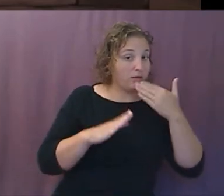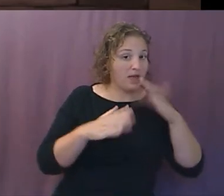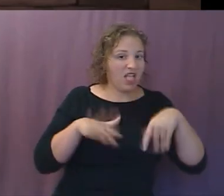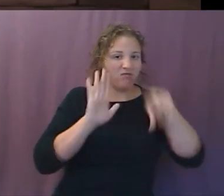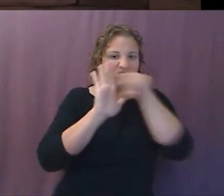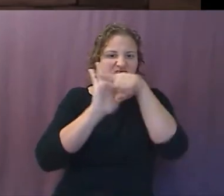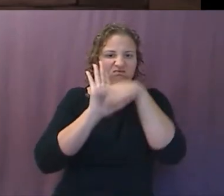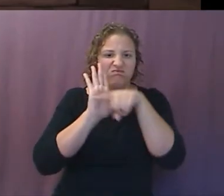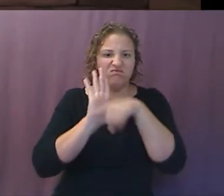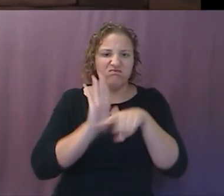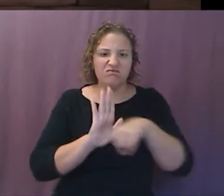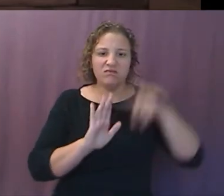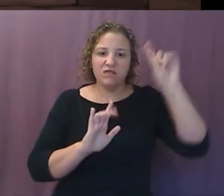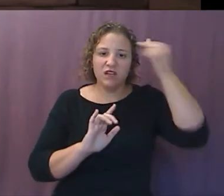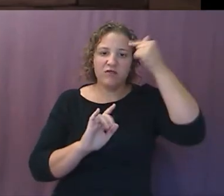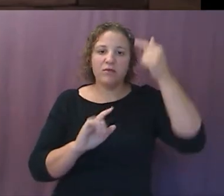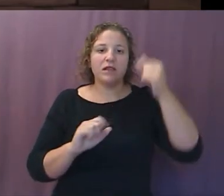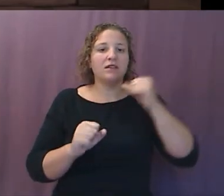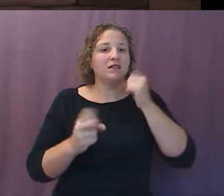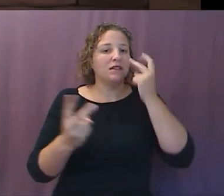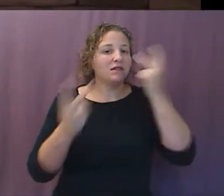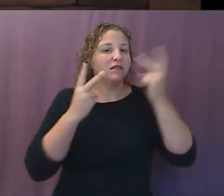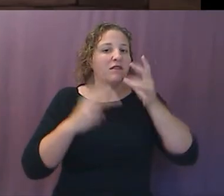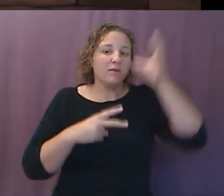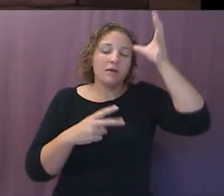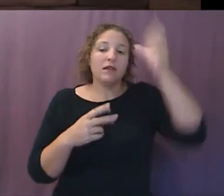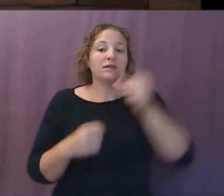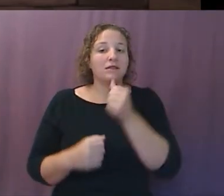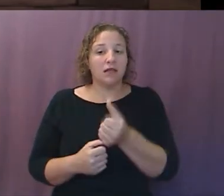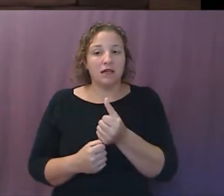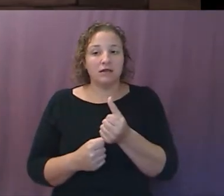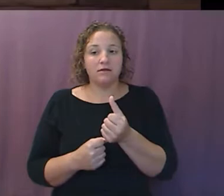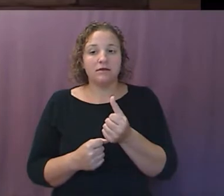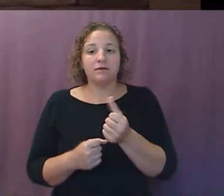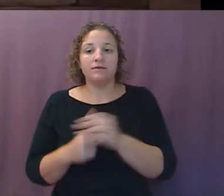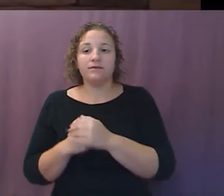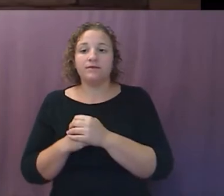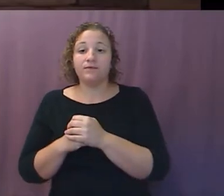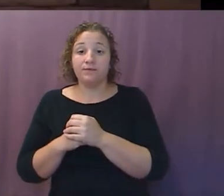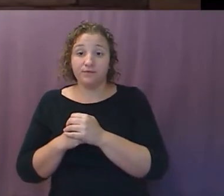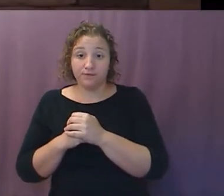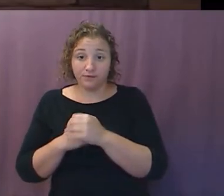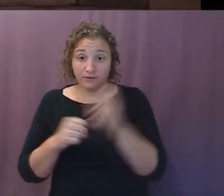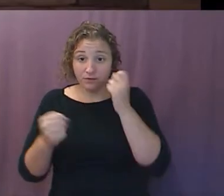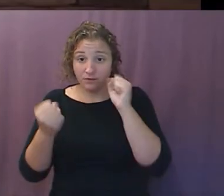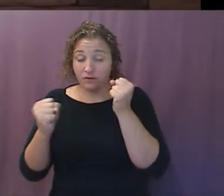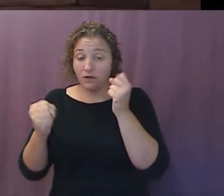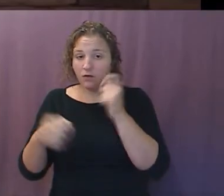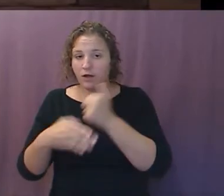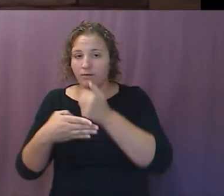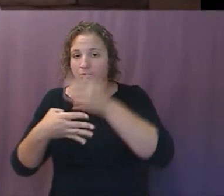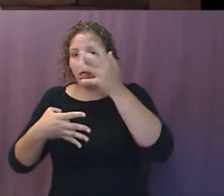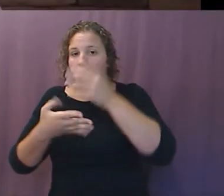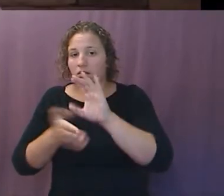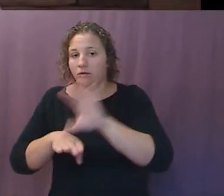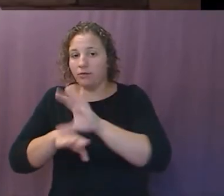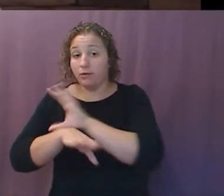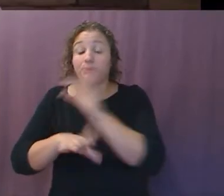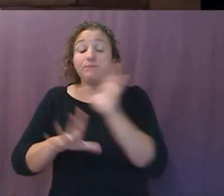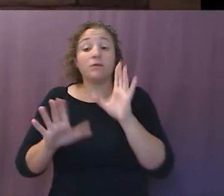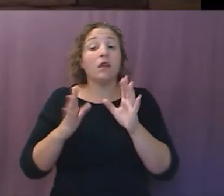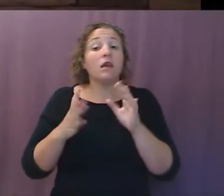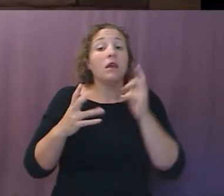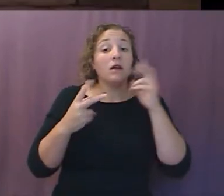government, you don't visit your parents. Here, let me break my screen. That may actually break my eyes. Yeah, there we go. You don't visit your parents. You speak